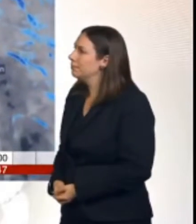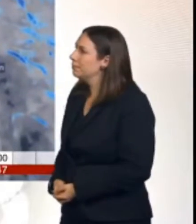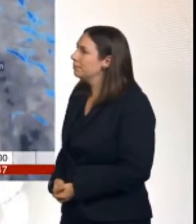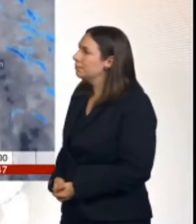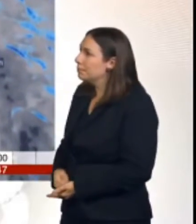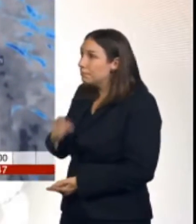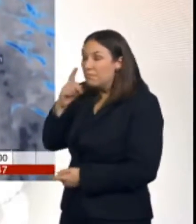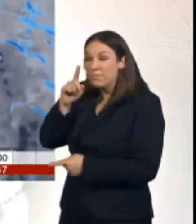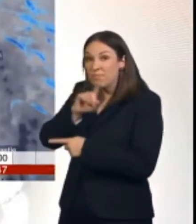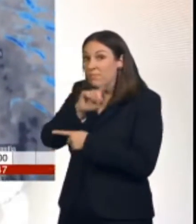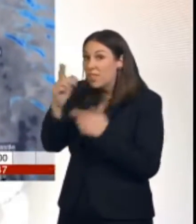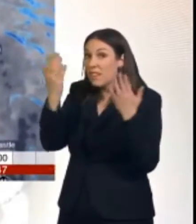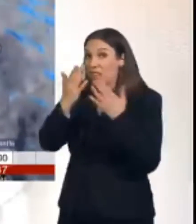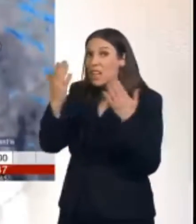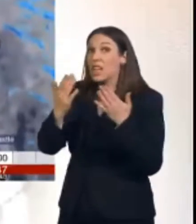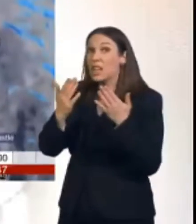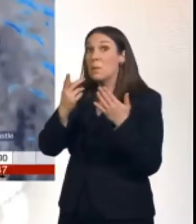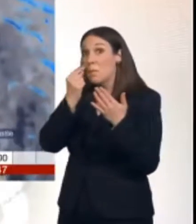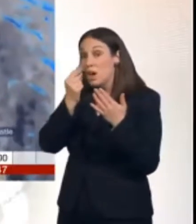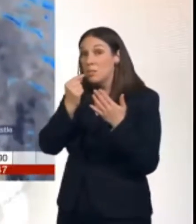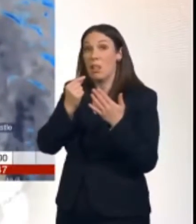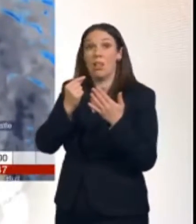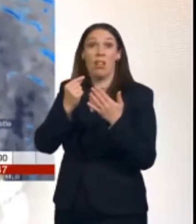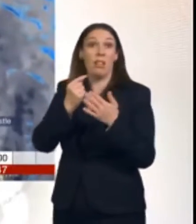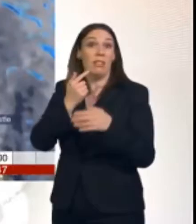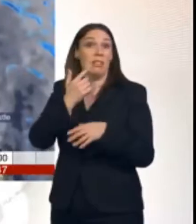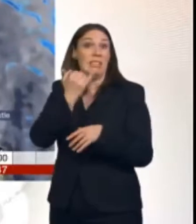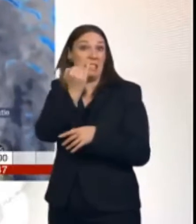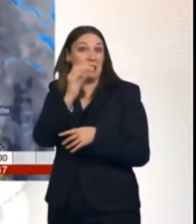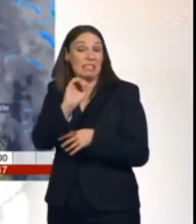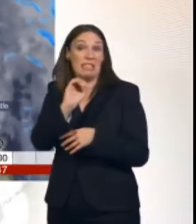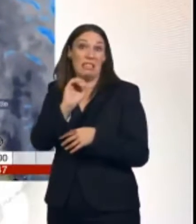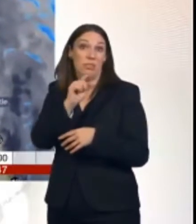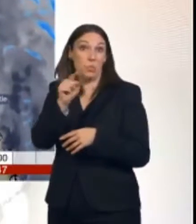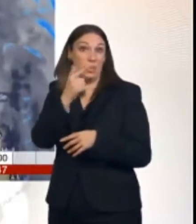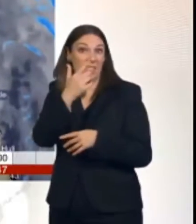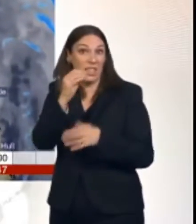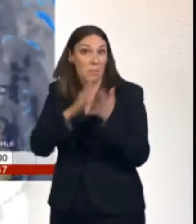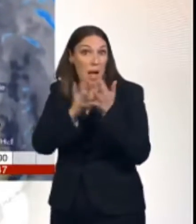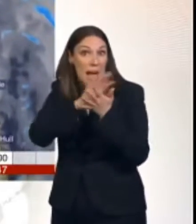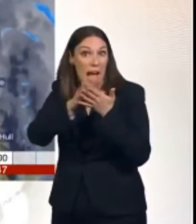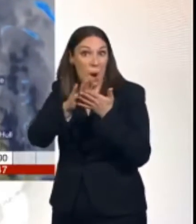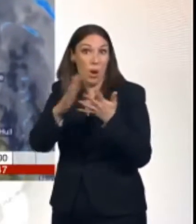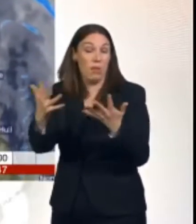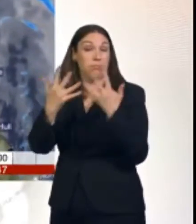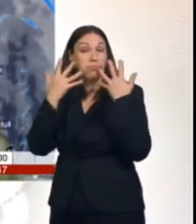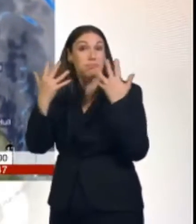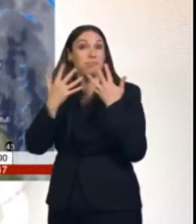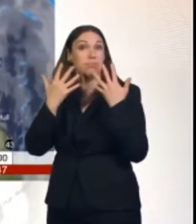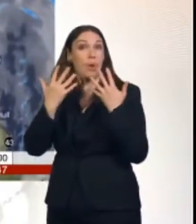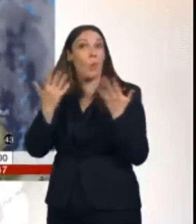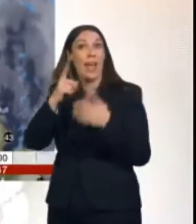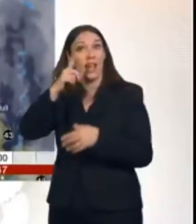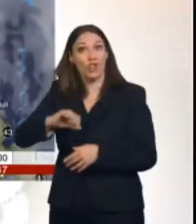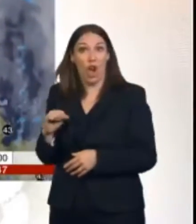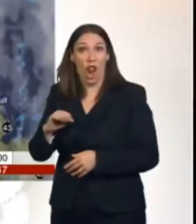Russia could see 60, 70-mile gusts across some northern and western parts of Scotland. Persistent rain causing some minor flooding, I suspect, southern highlands, Grampians